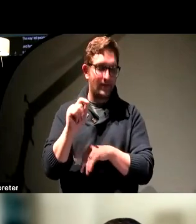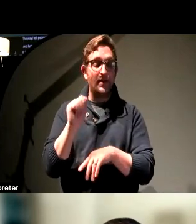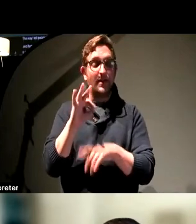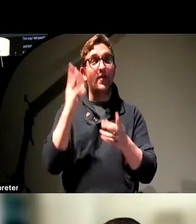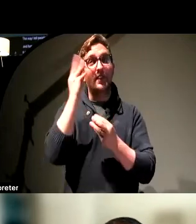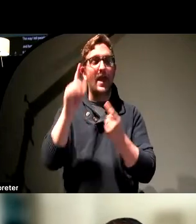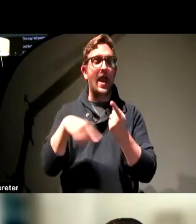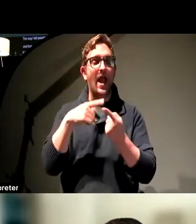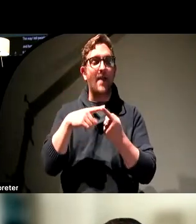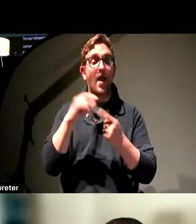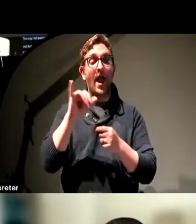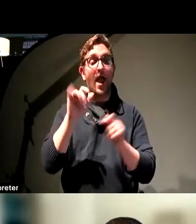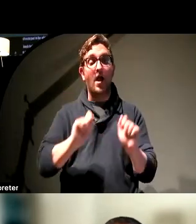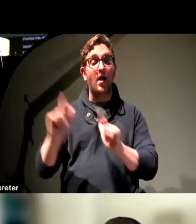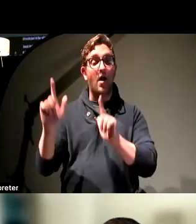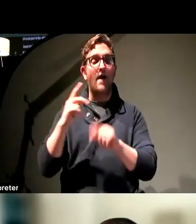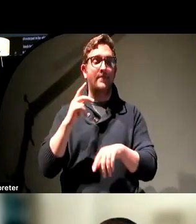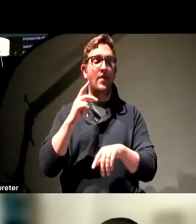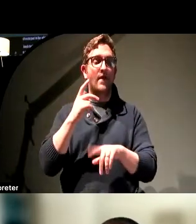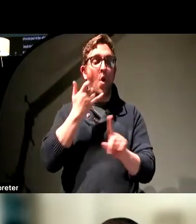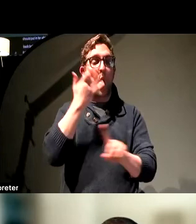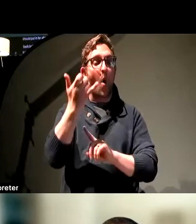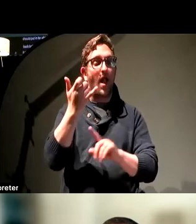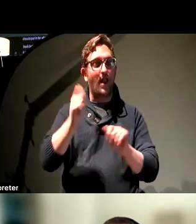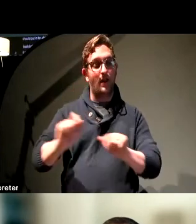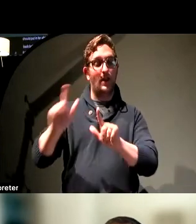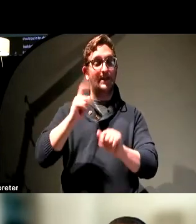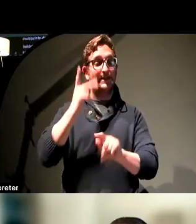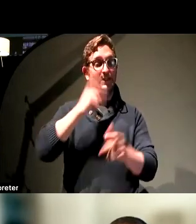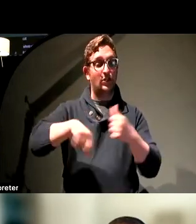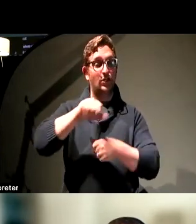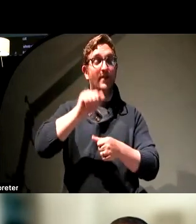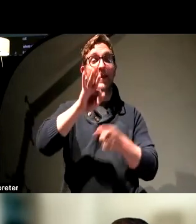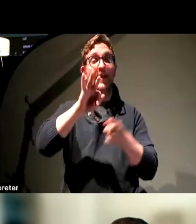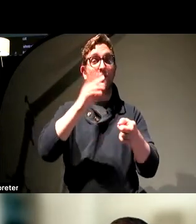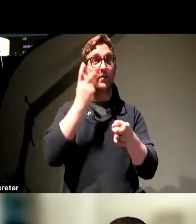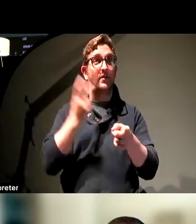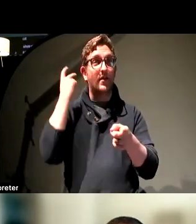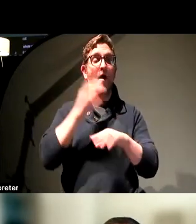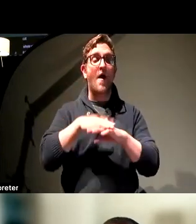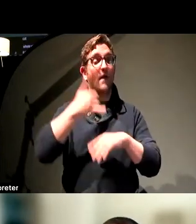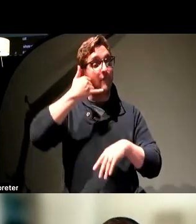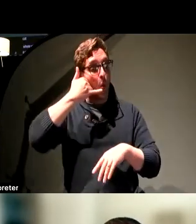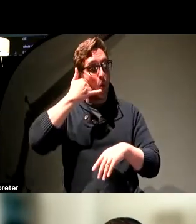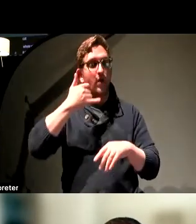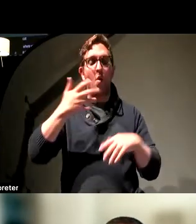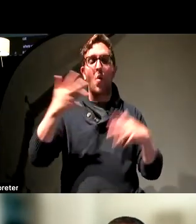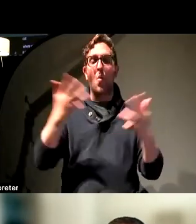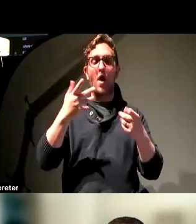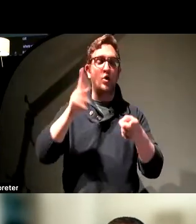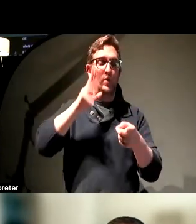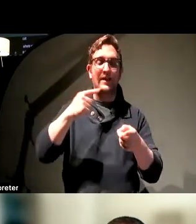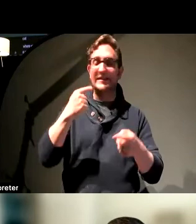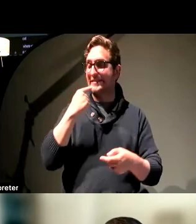you could see people or have at least that option. Think back to just a plain old voice call. If you were reading that content, what would you say when you got to the